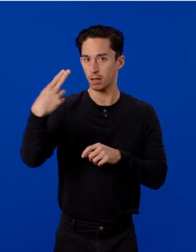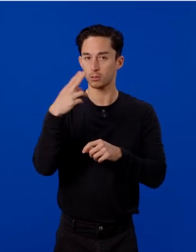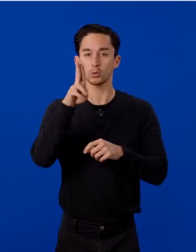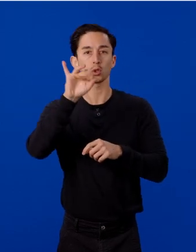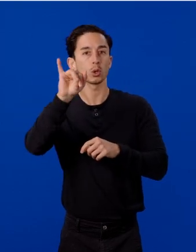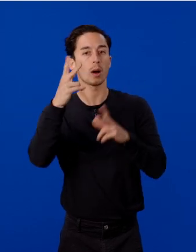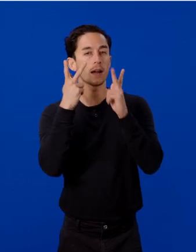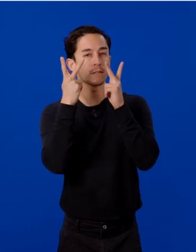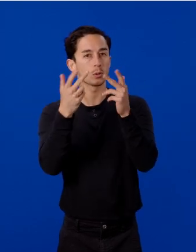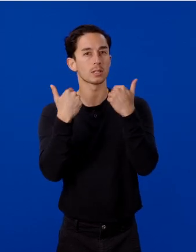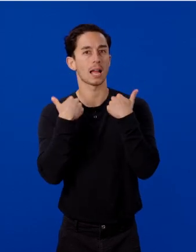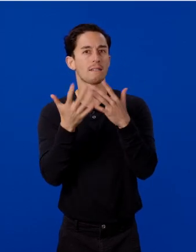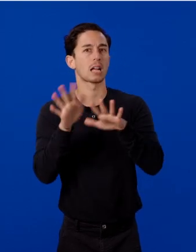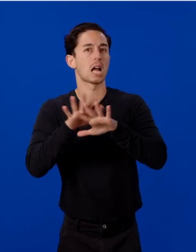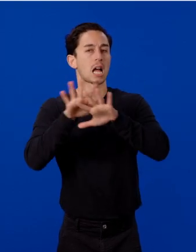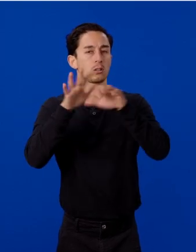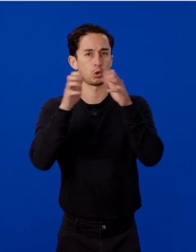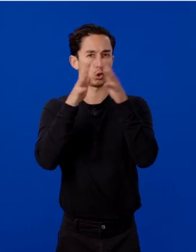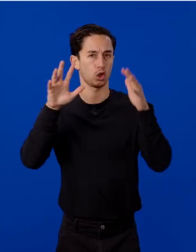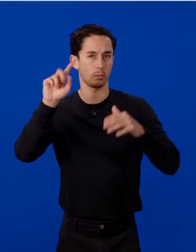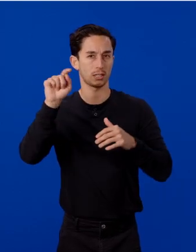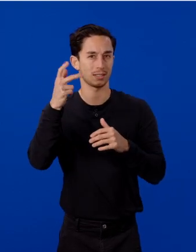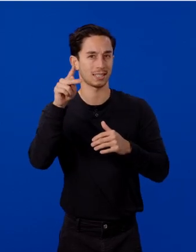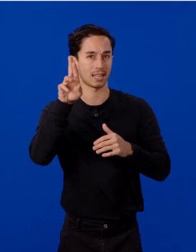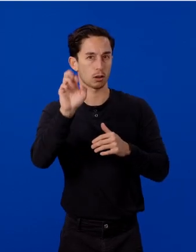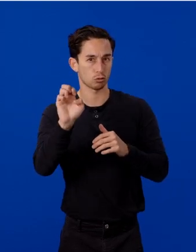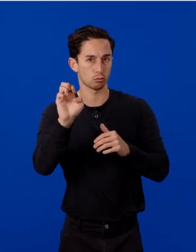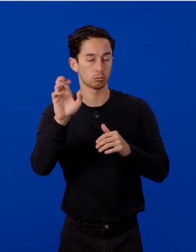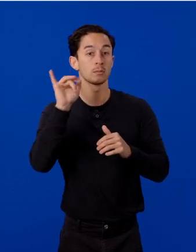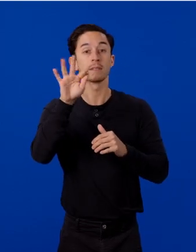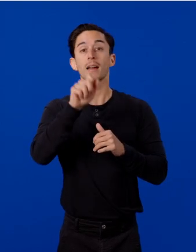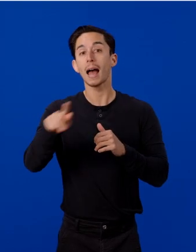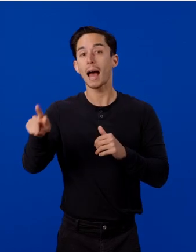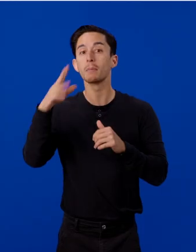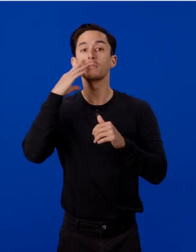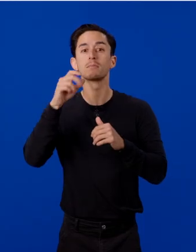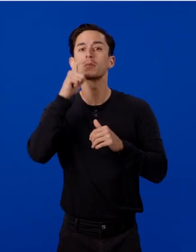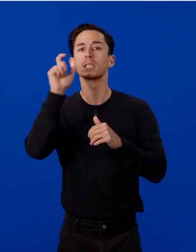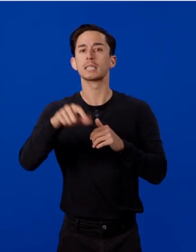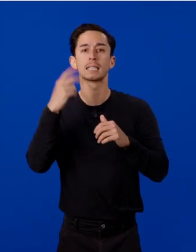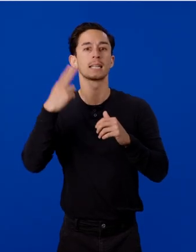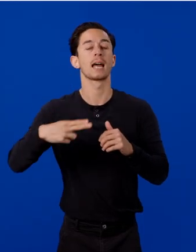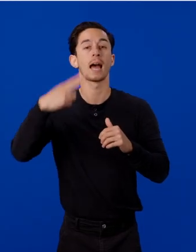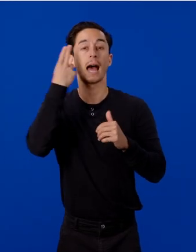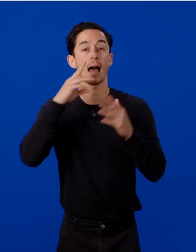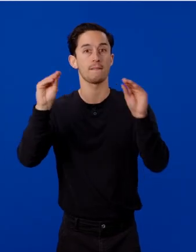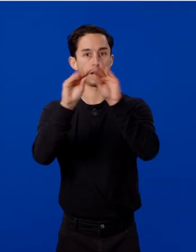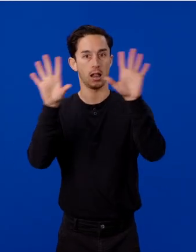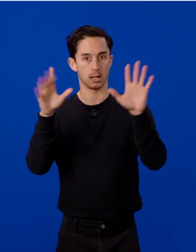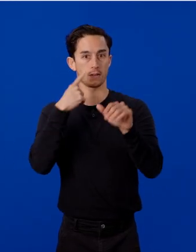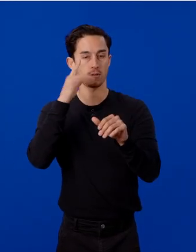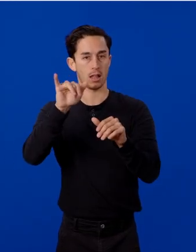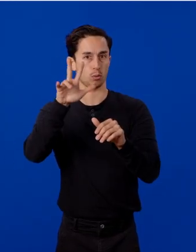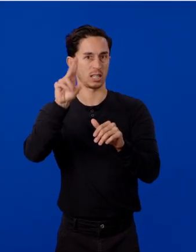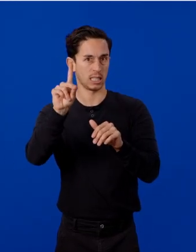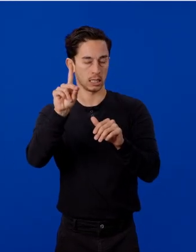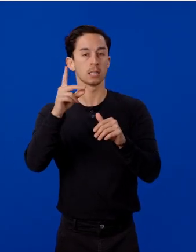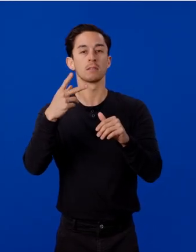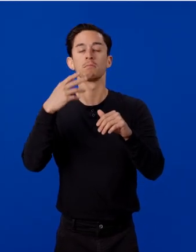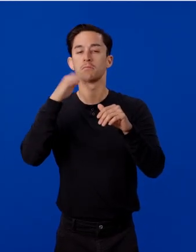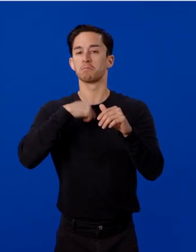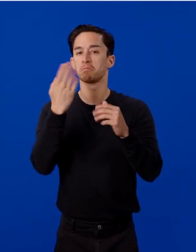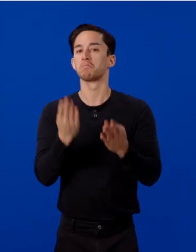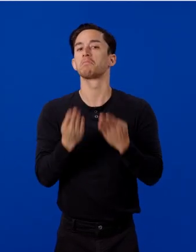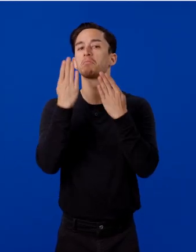having too many textures. If your app or experience doesn't need high fidelity for the rendering, I suggest considering Special SDK.